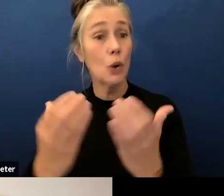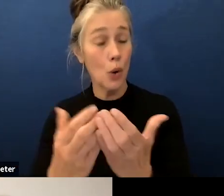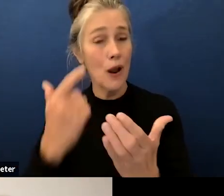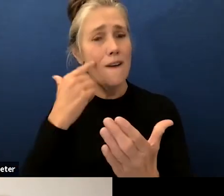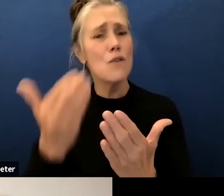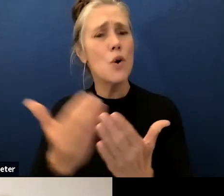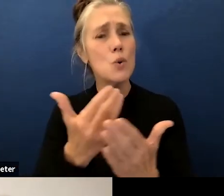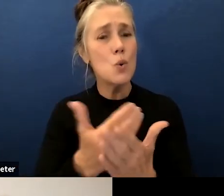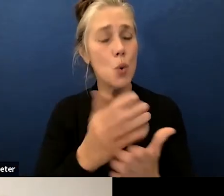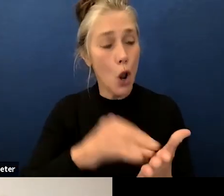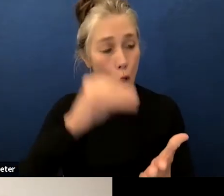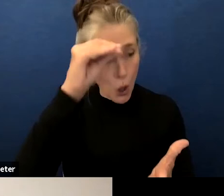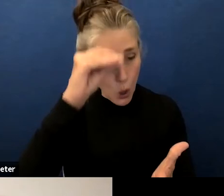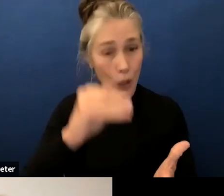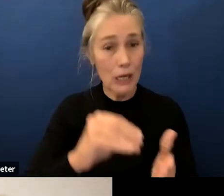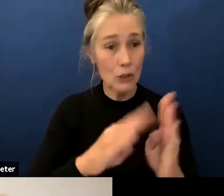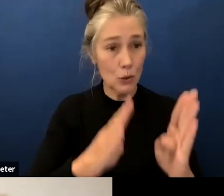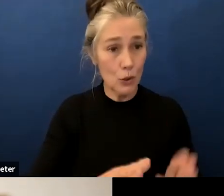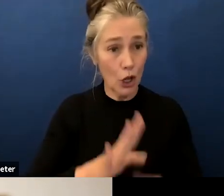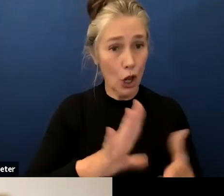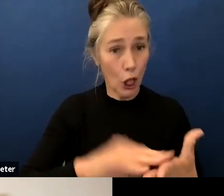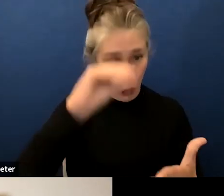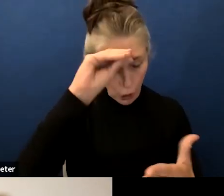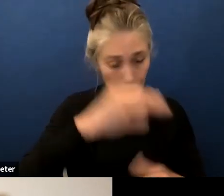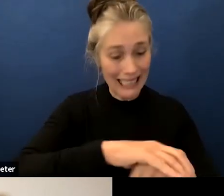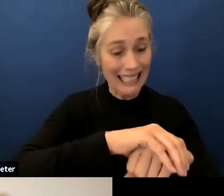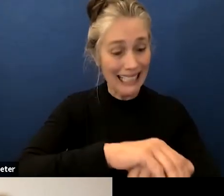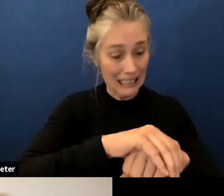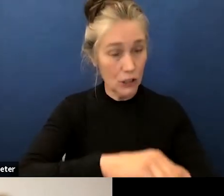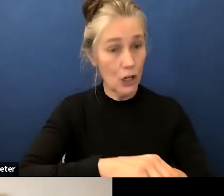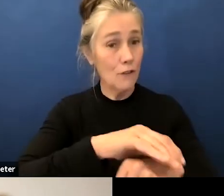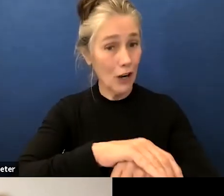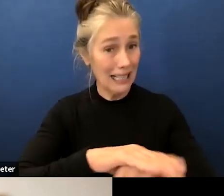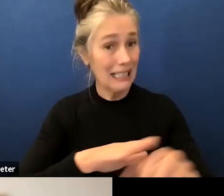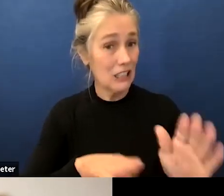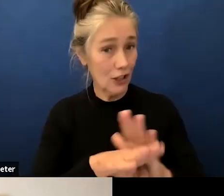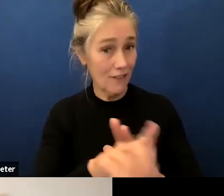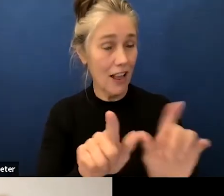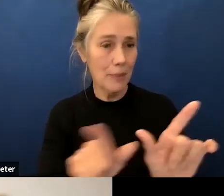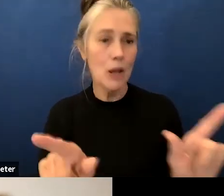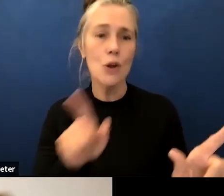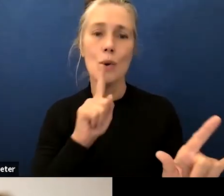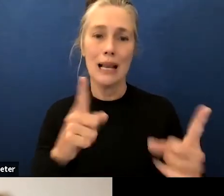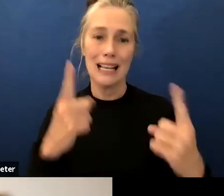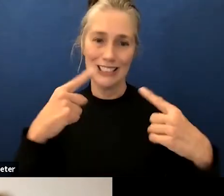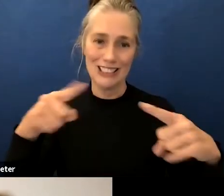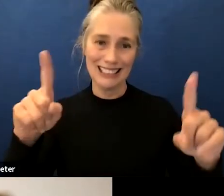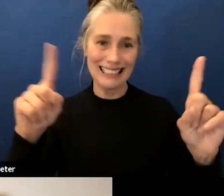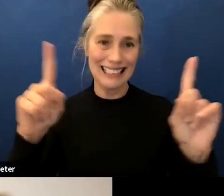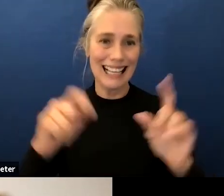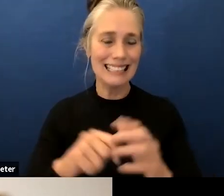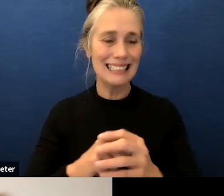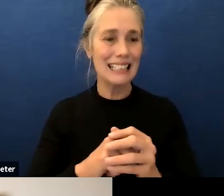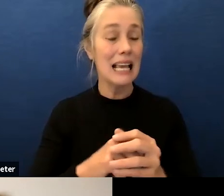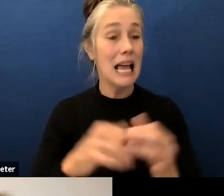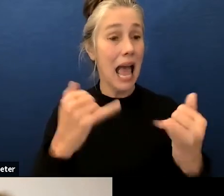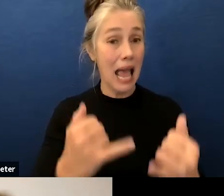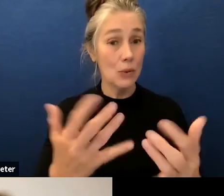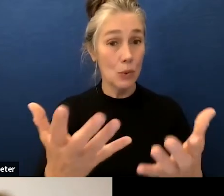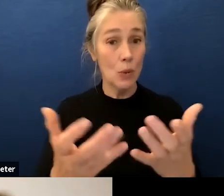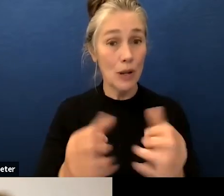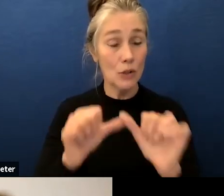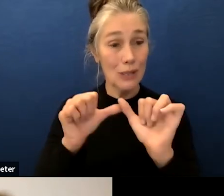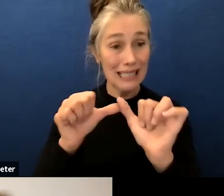students are enrolled in for their english language development so that's a real success we are interested and continue to expand